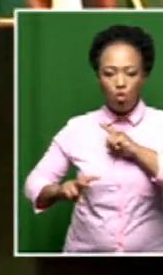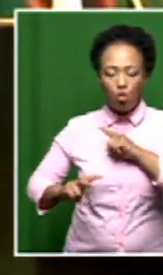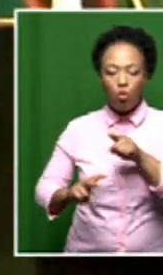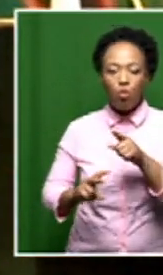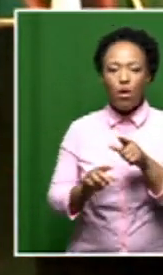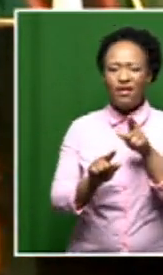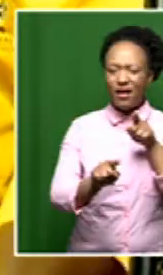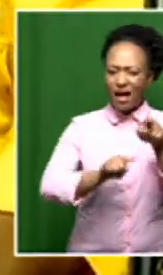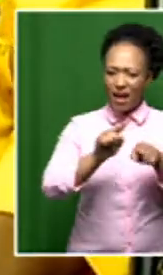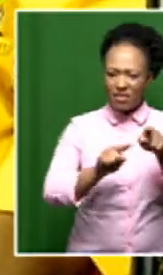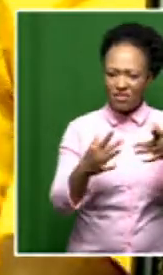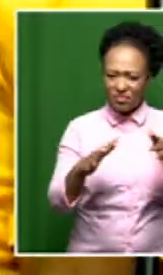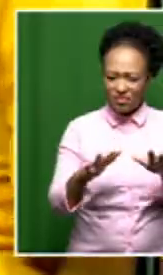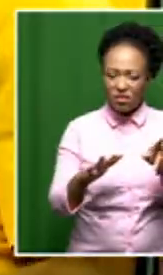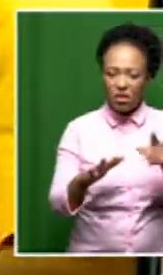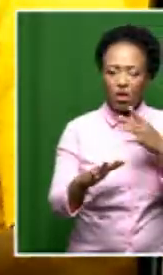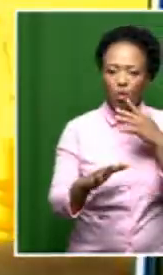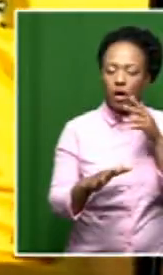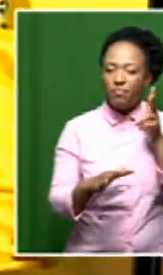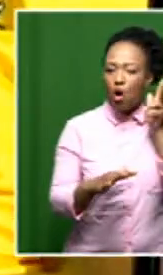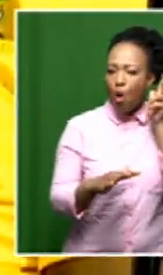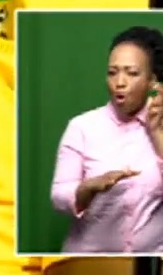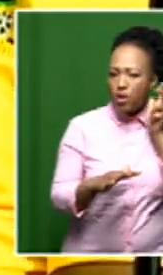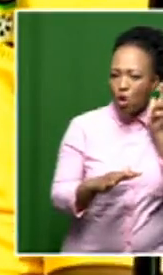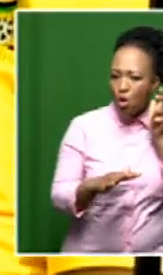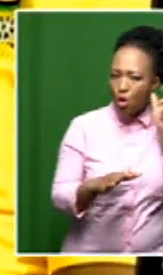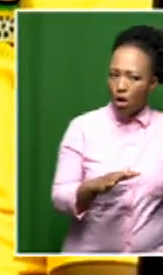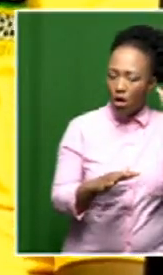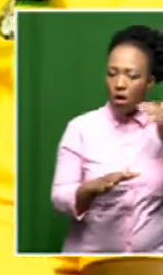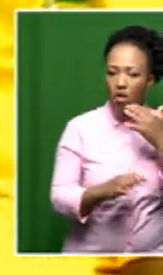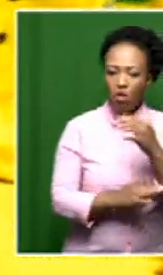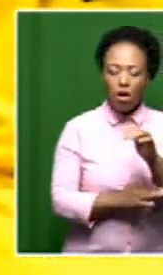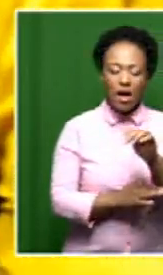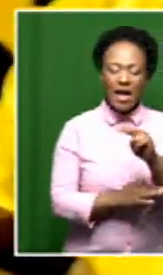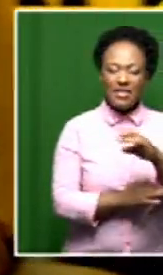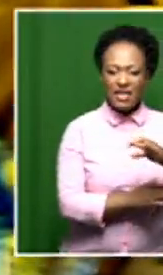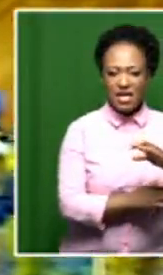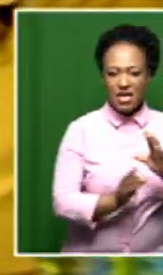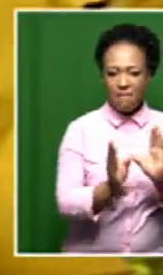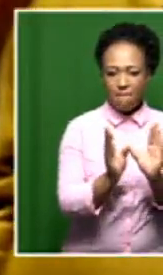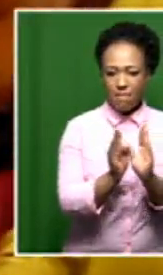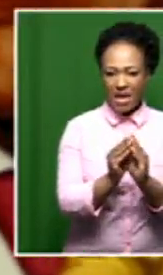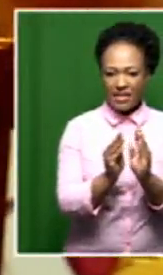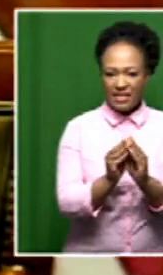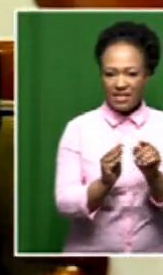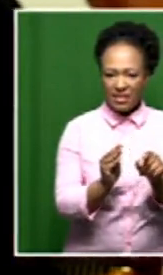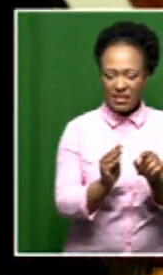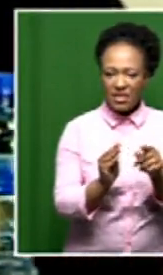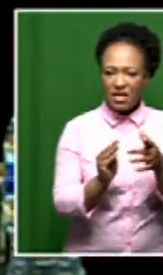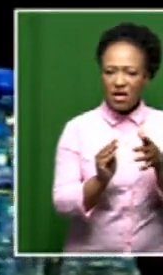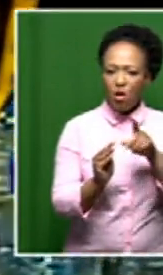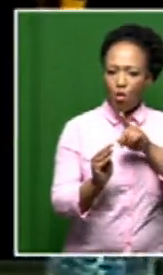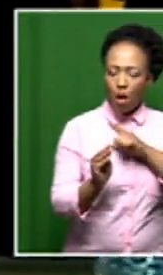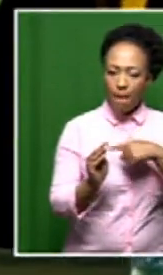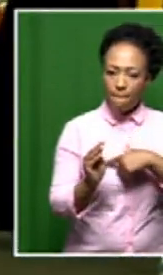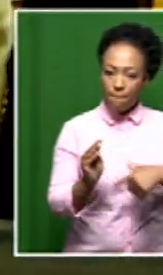of course the allegations in that leaked audio tape. of an ANC NEC meeting that purports to have the